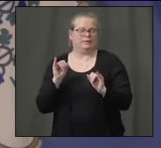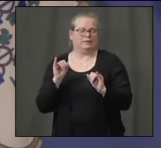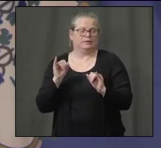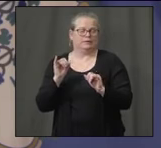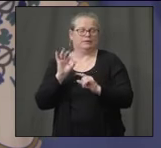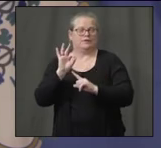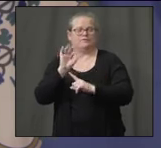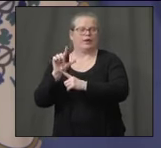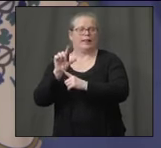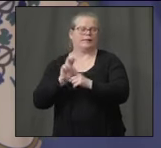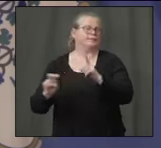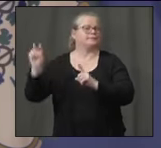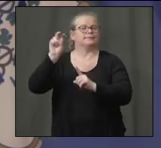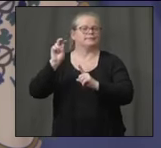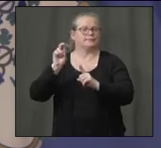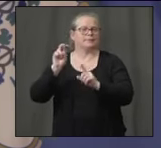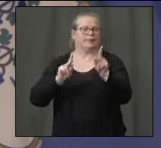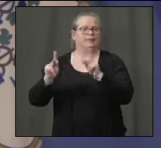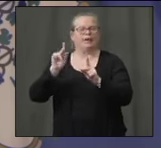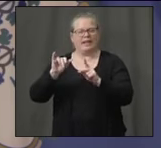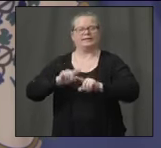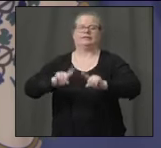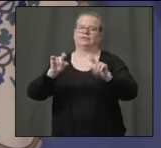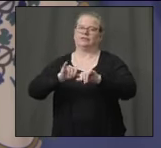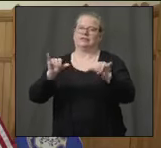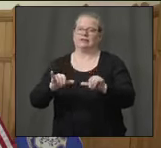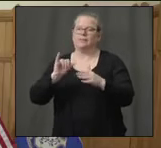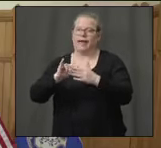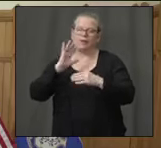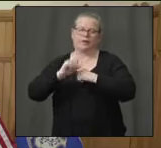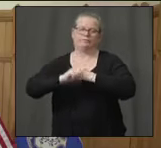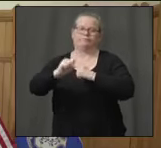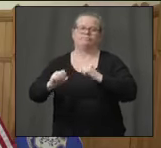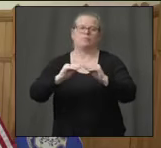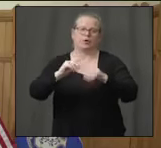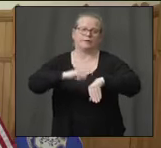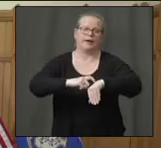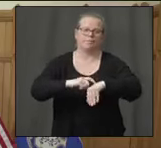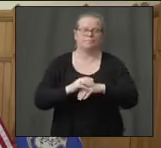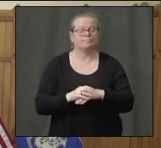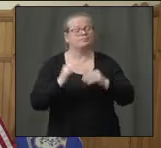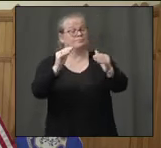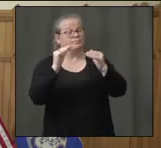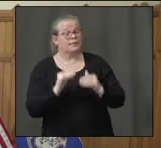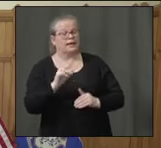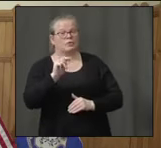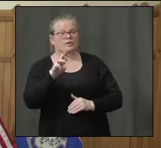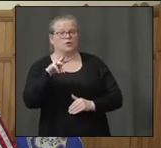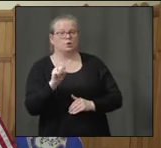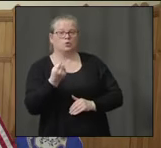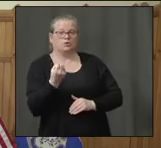take us a little bit longer. Well, we'll move along next to News 12, Connecticut.